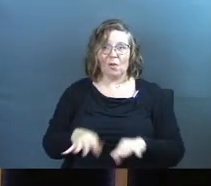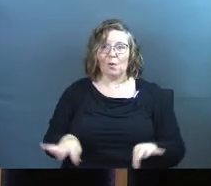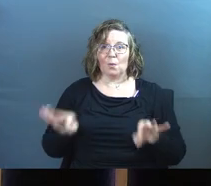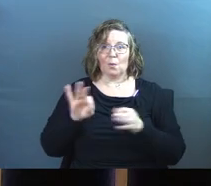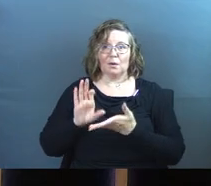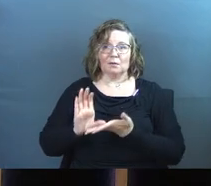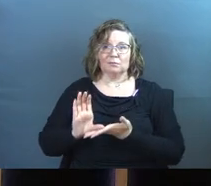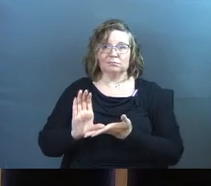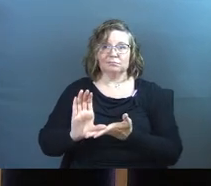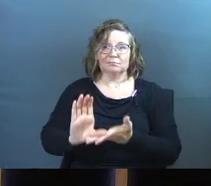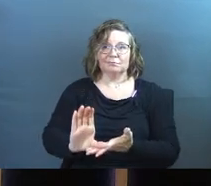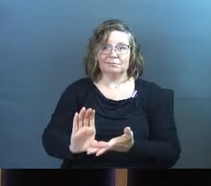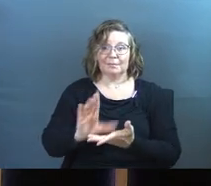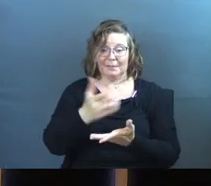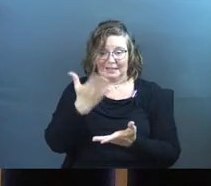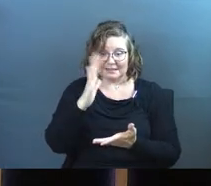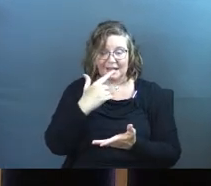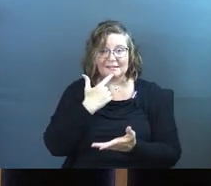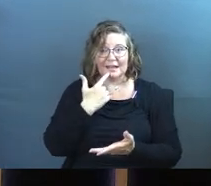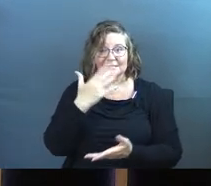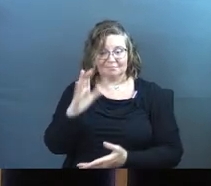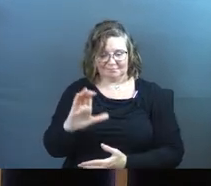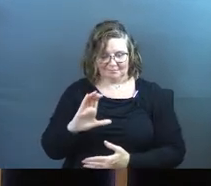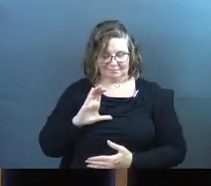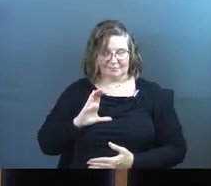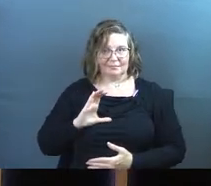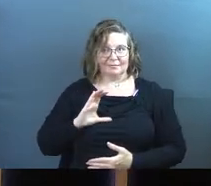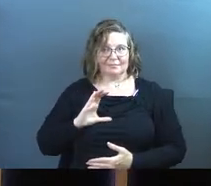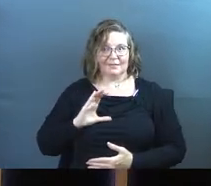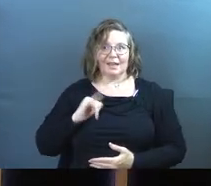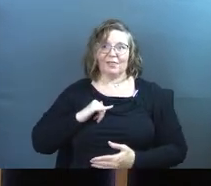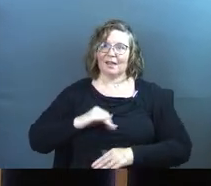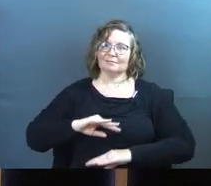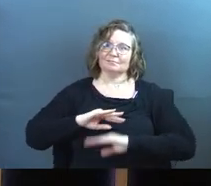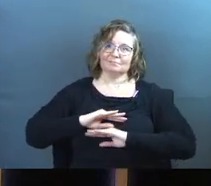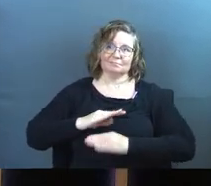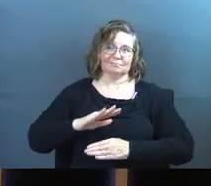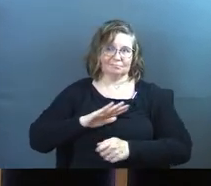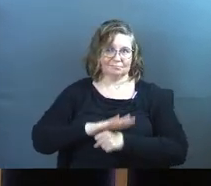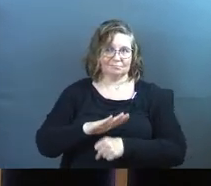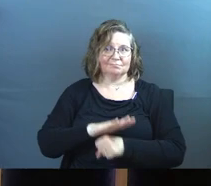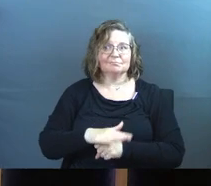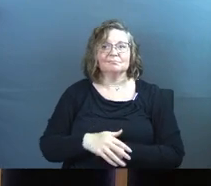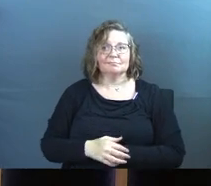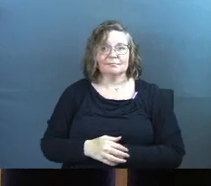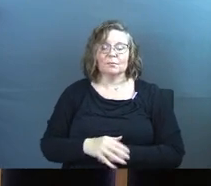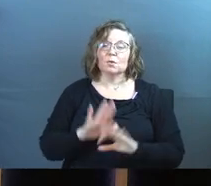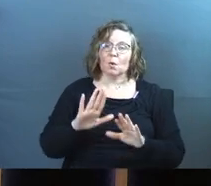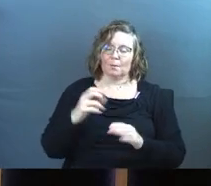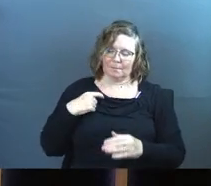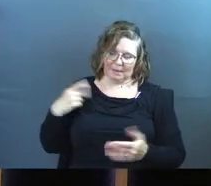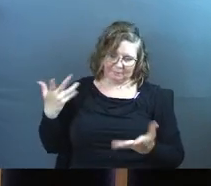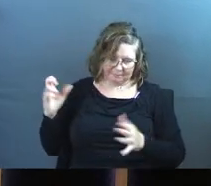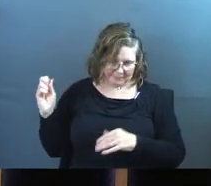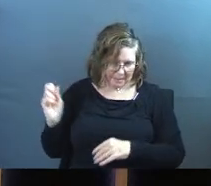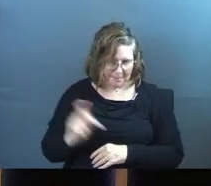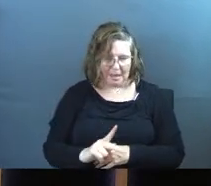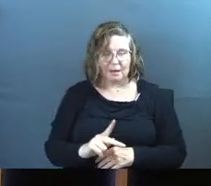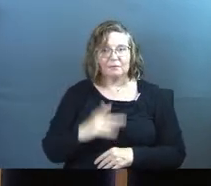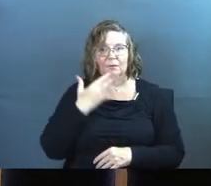the universe because God says we do and that's enough. So I came back and